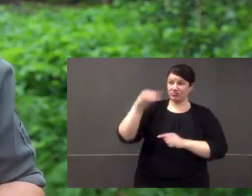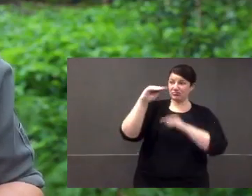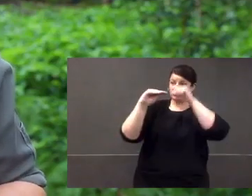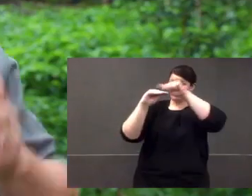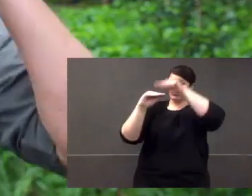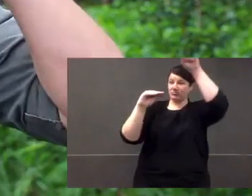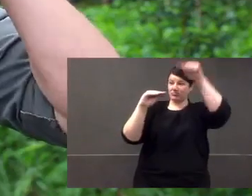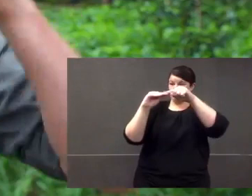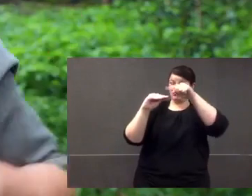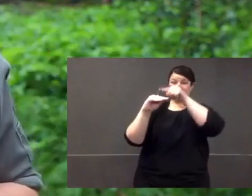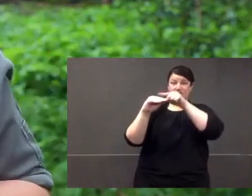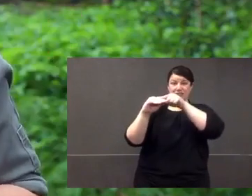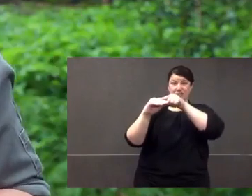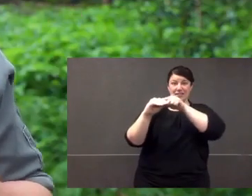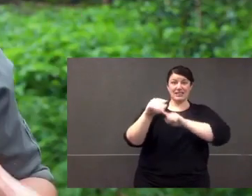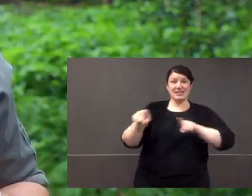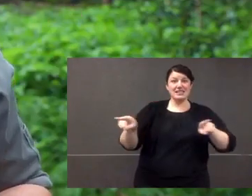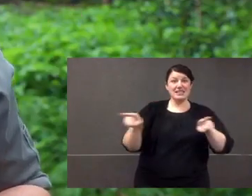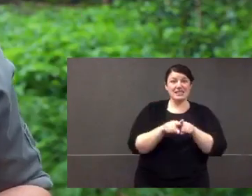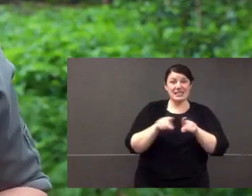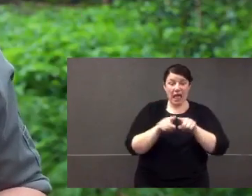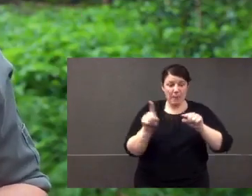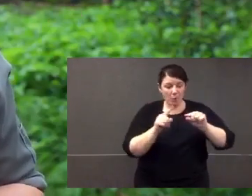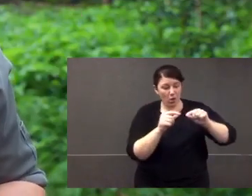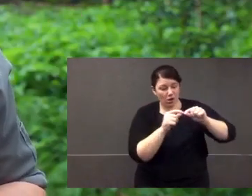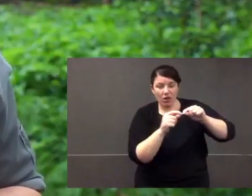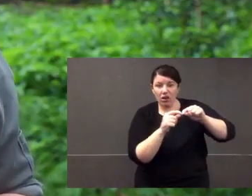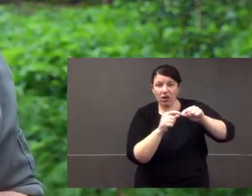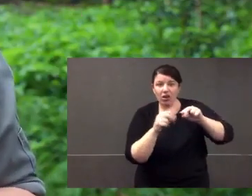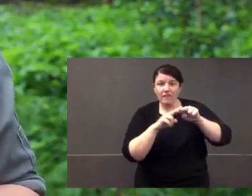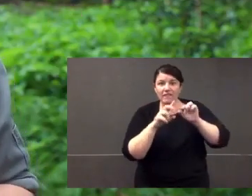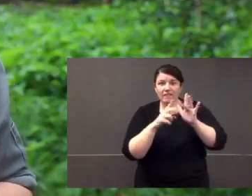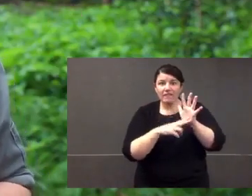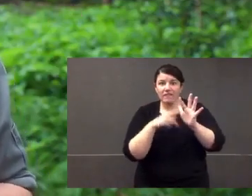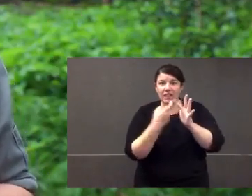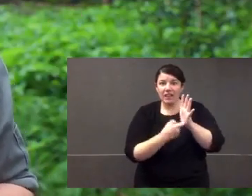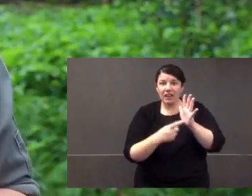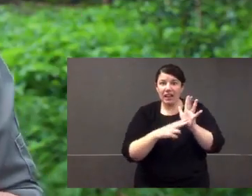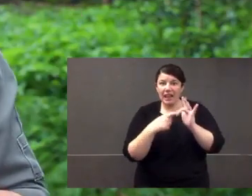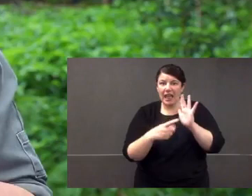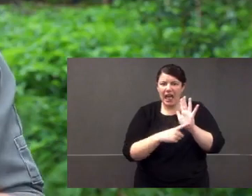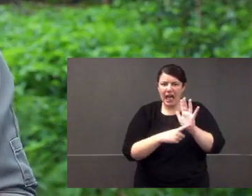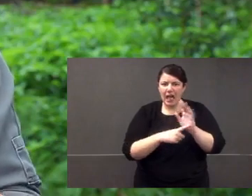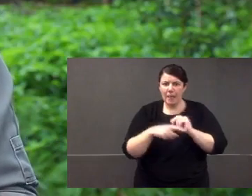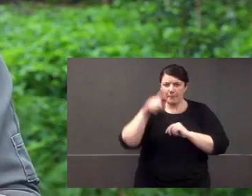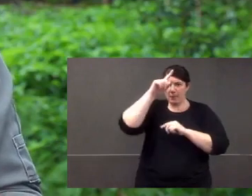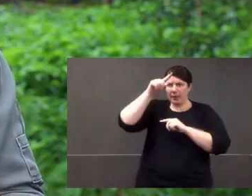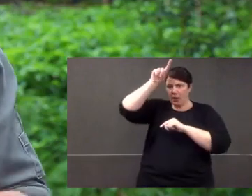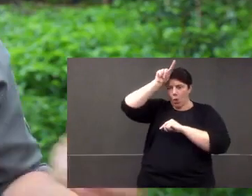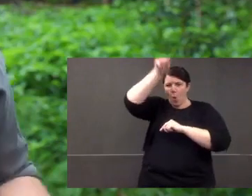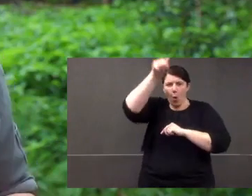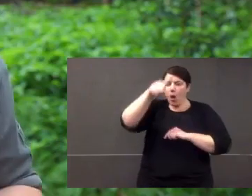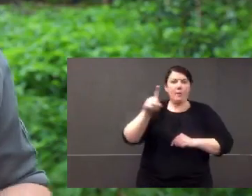at the crown. The crown is that mass on top of the head and it's made from the same material as your fingernail.